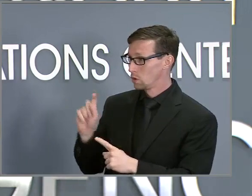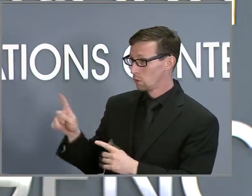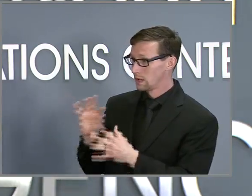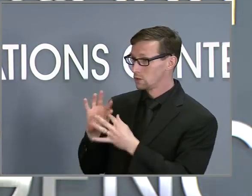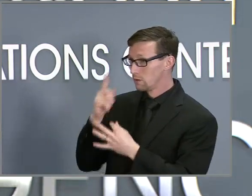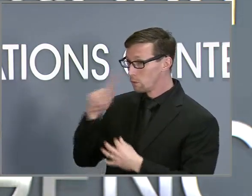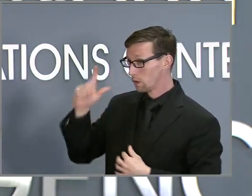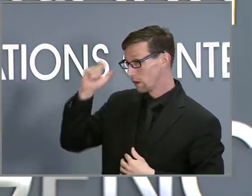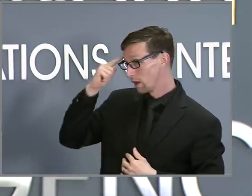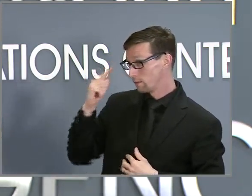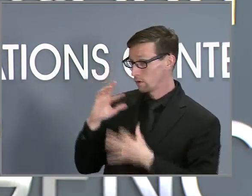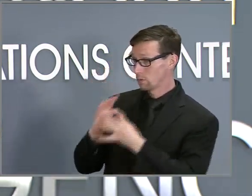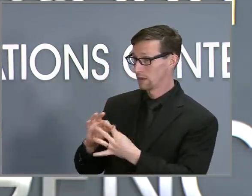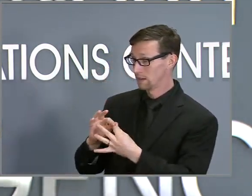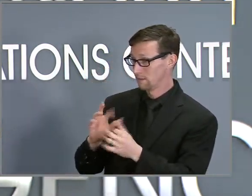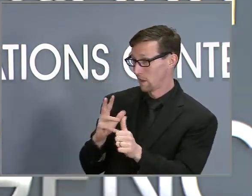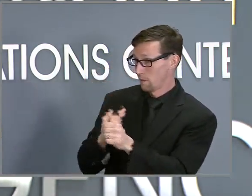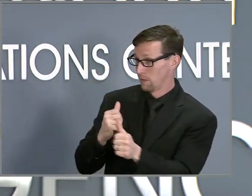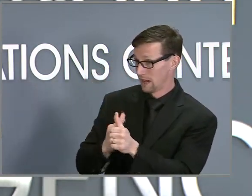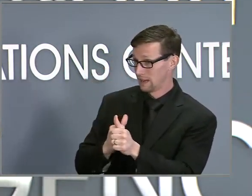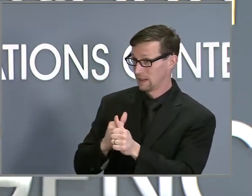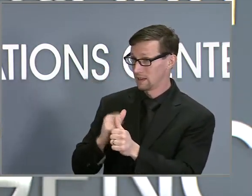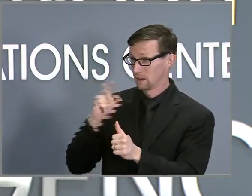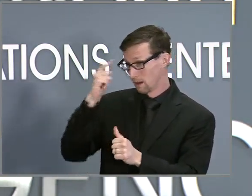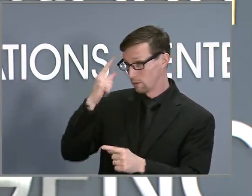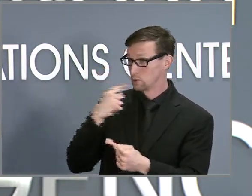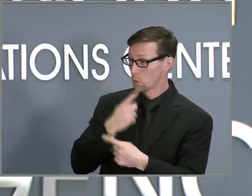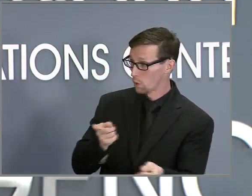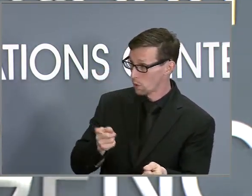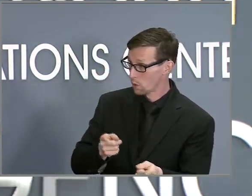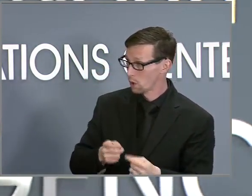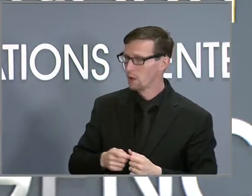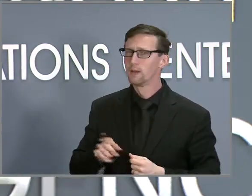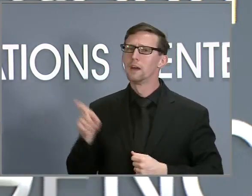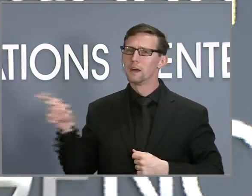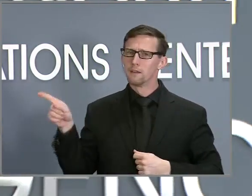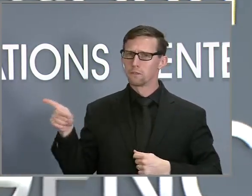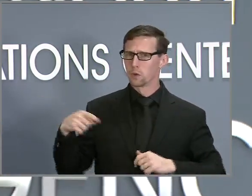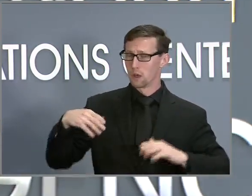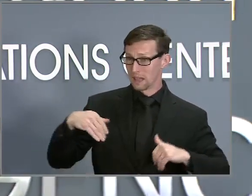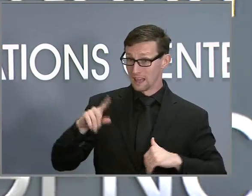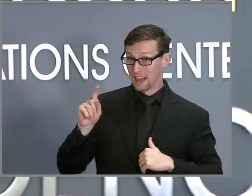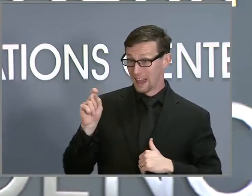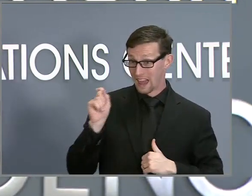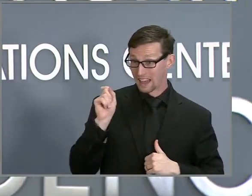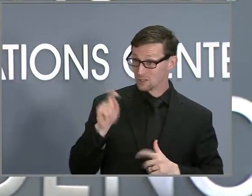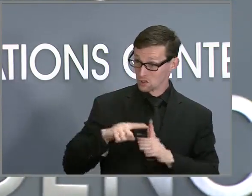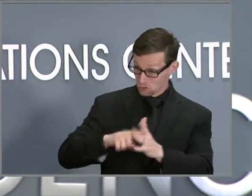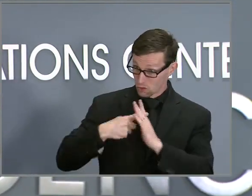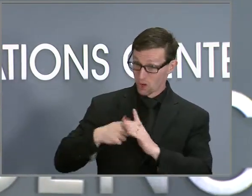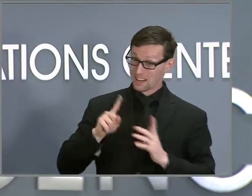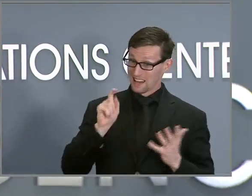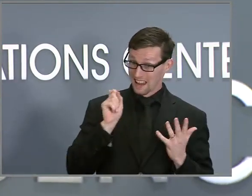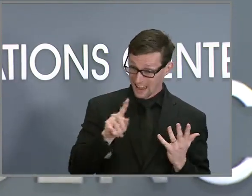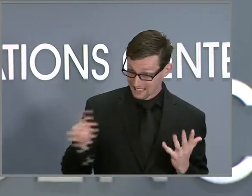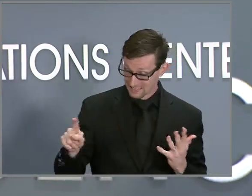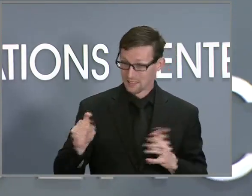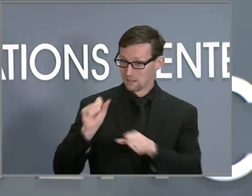the updated executive order. Have you all yet been asking the state employees who are subject to it if they've gotten the booster shot? Or are you even